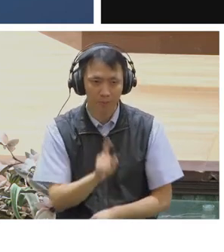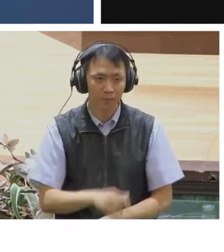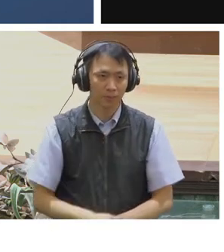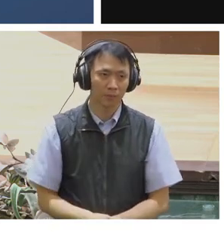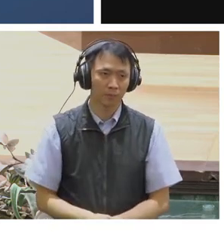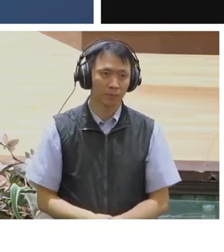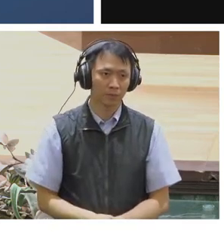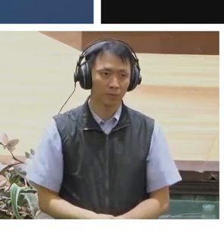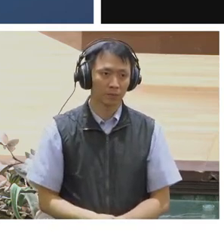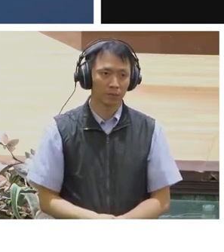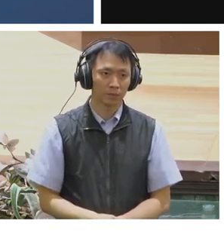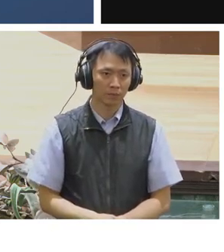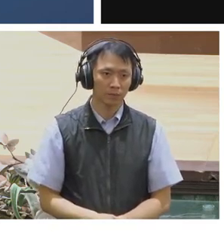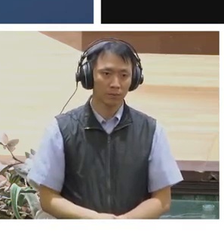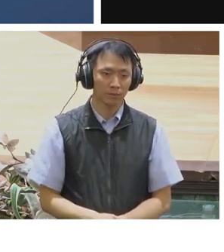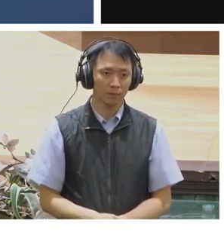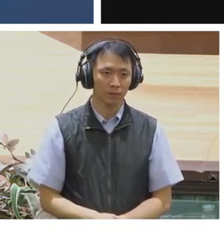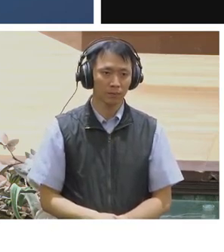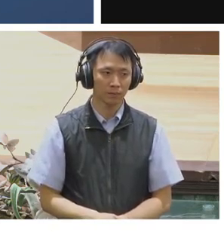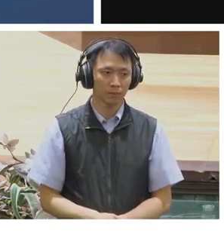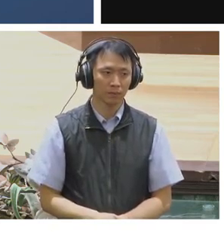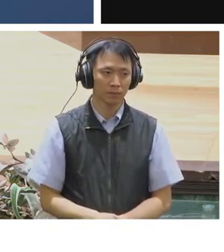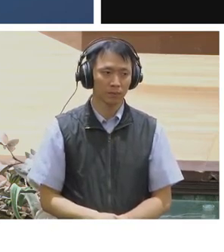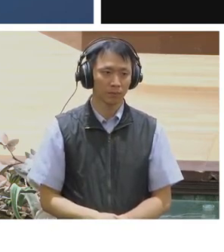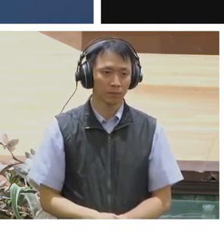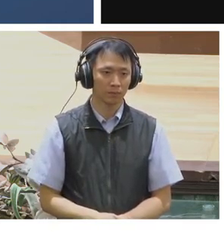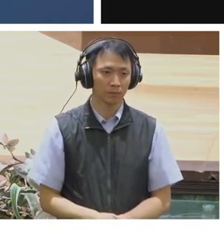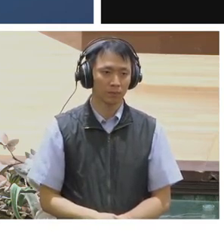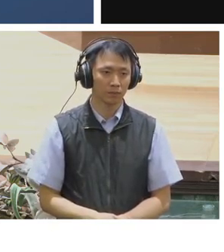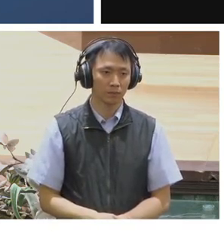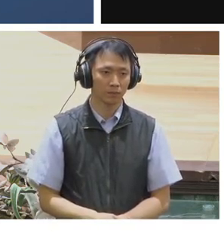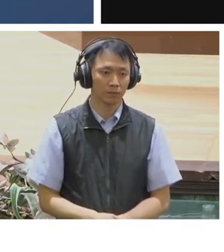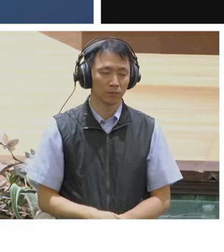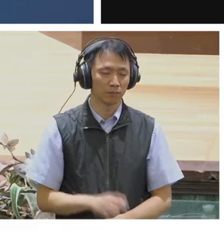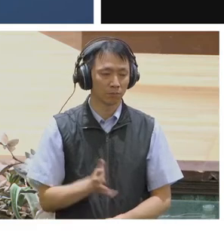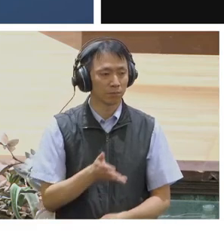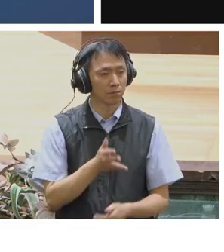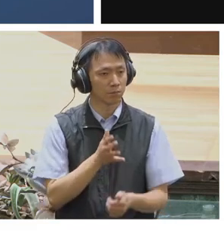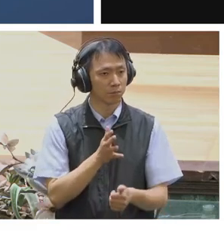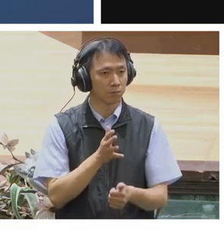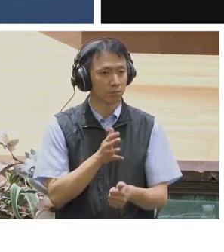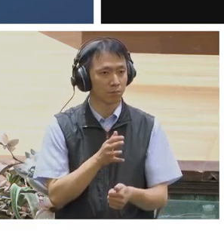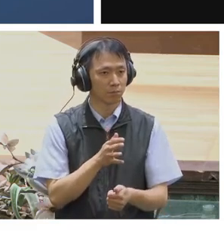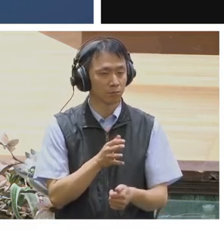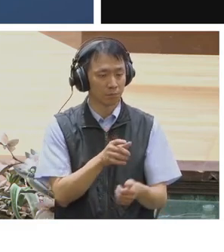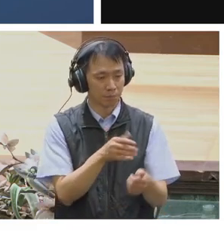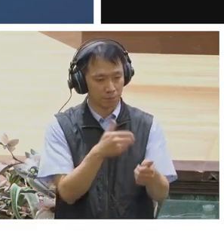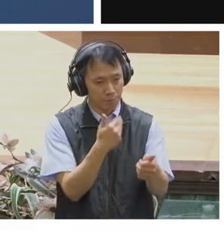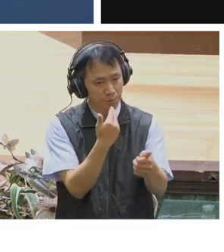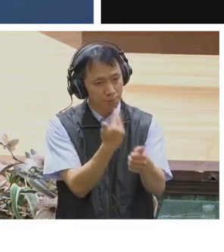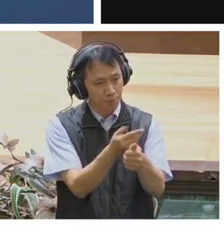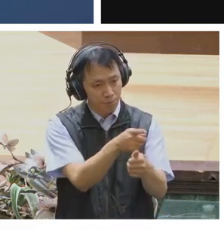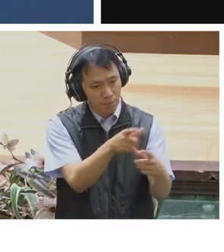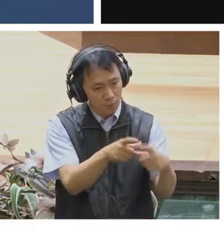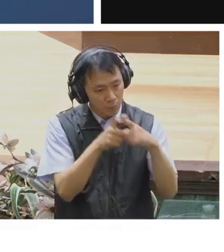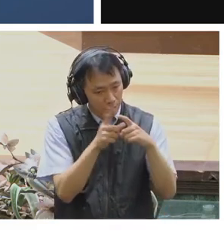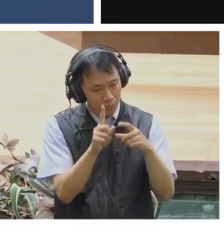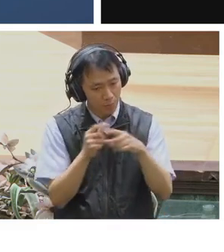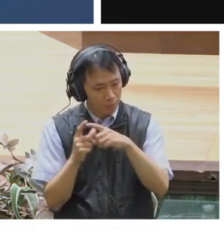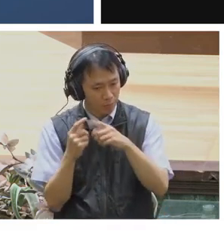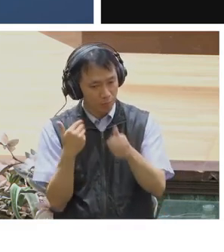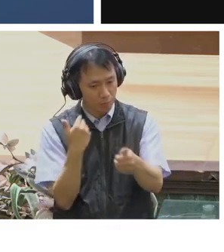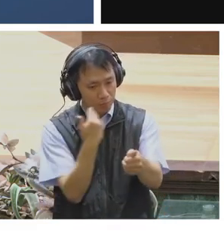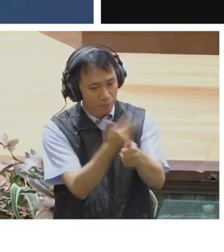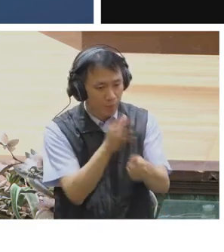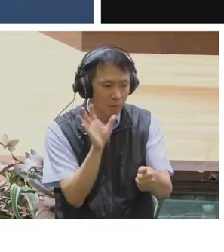offering people music based on their responses. Spotify